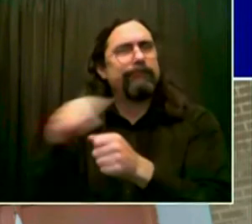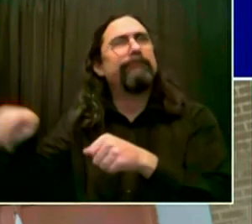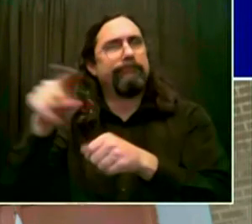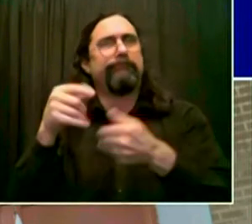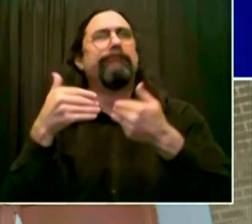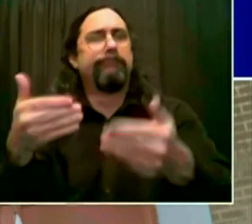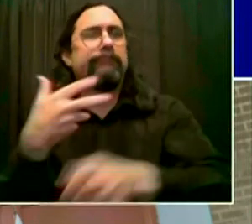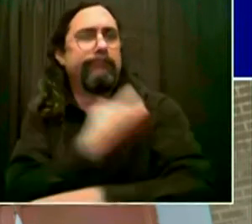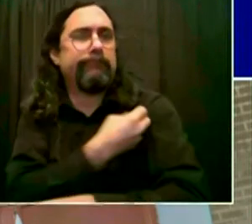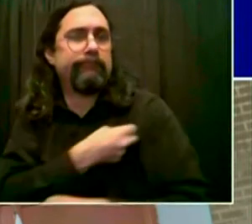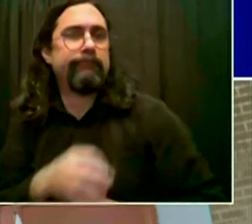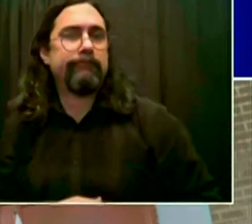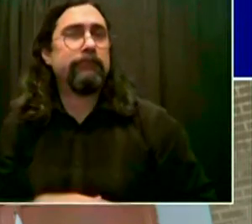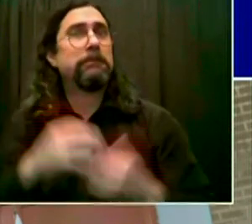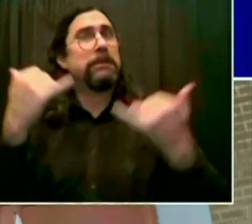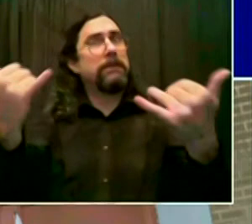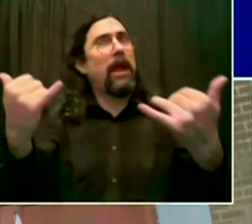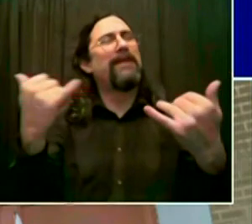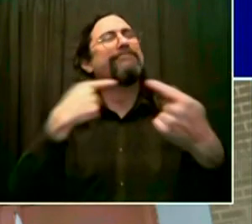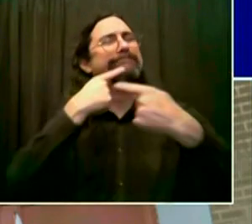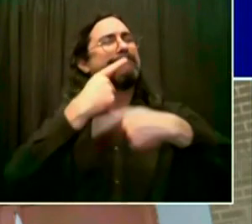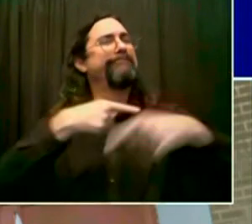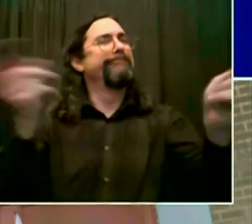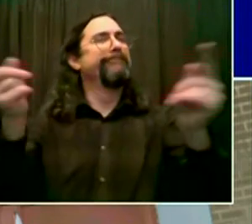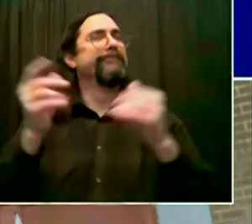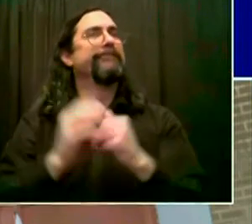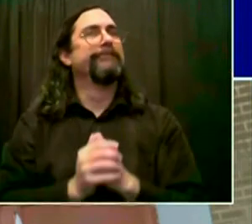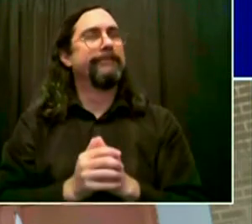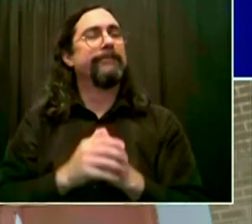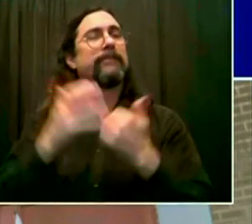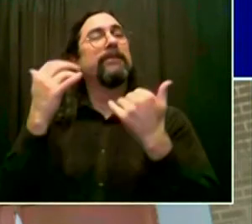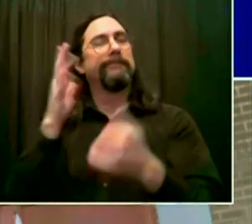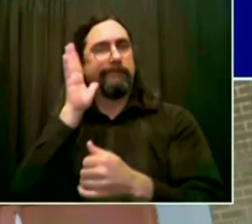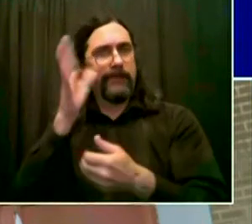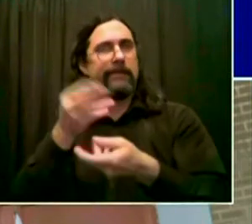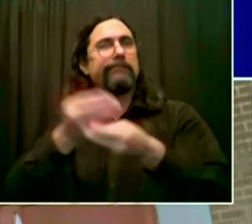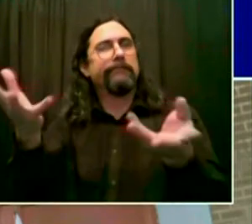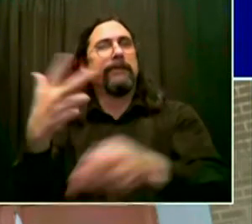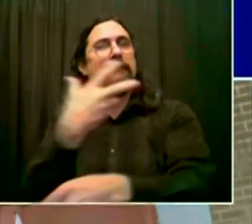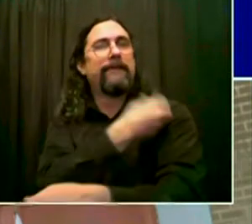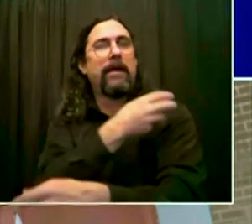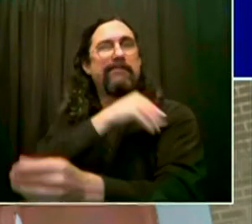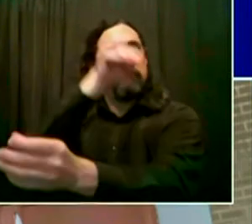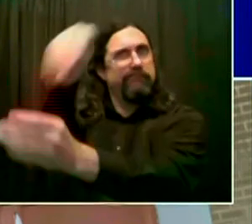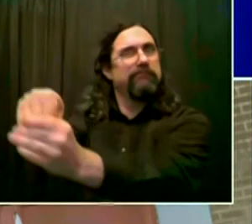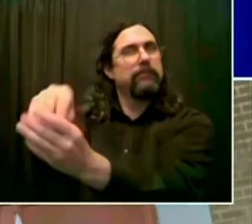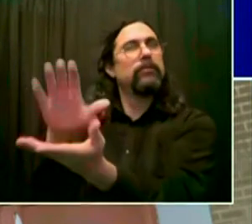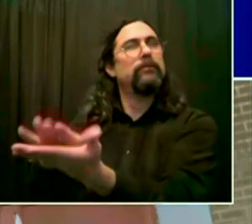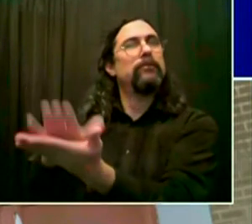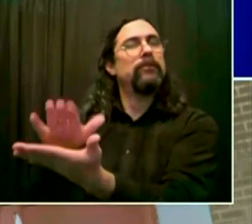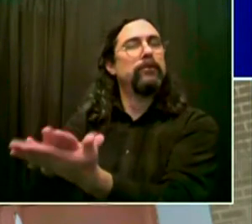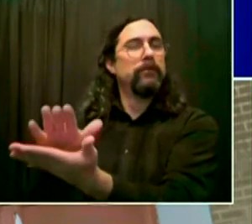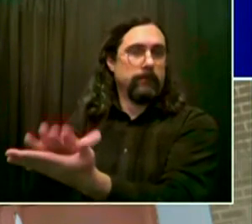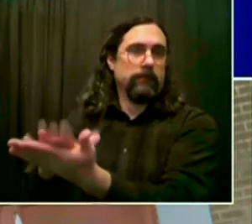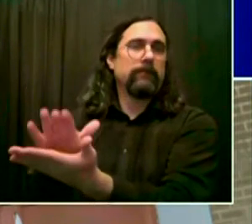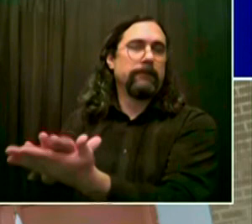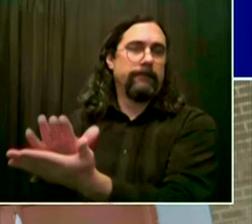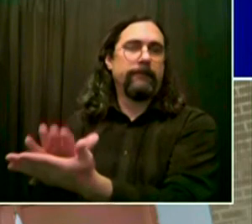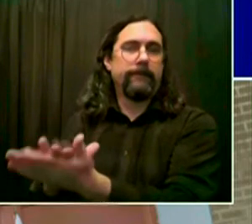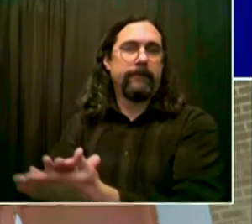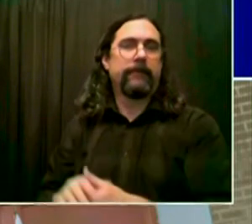launching in school vaccination sites. This is something I think is going to open up a world of possibilities.